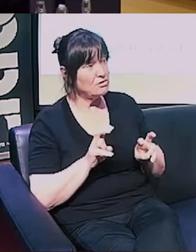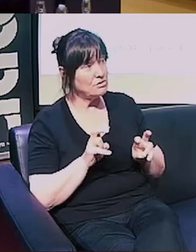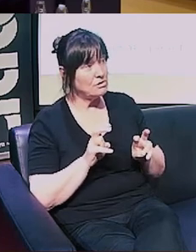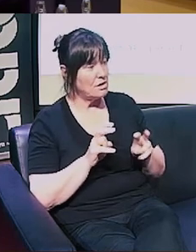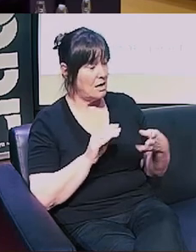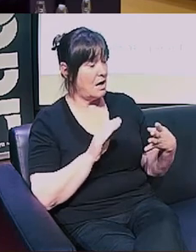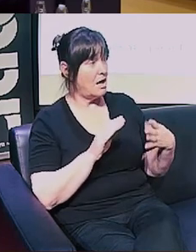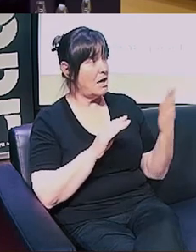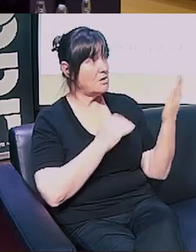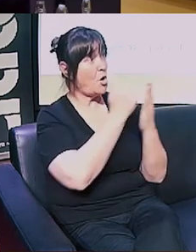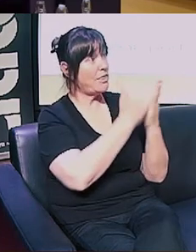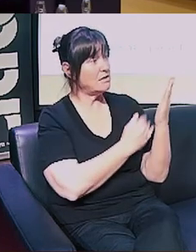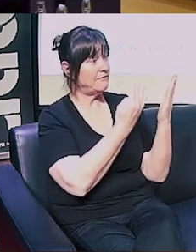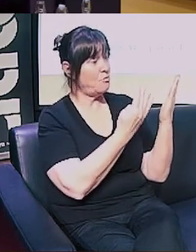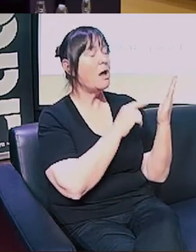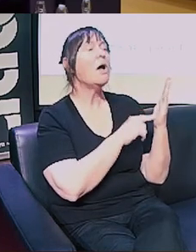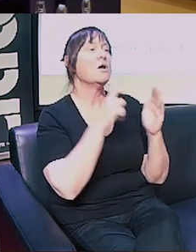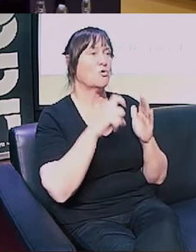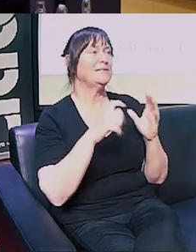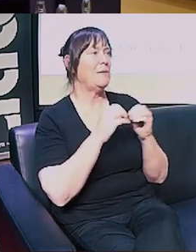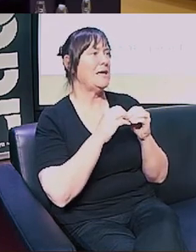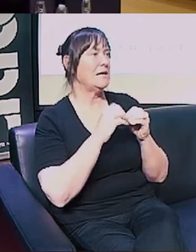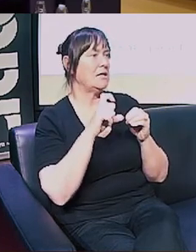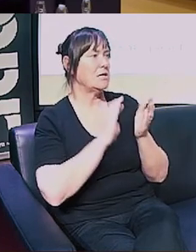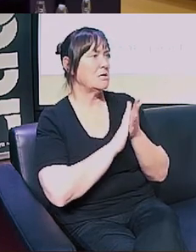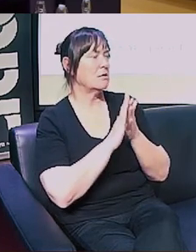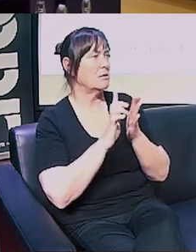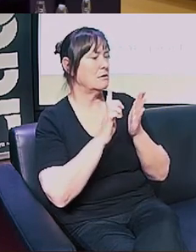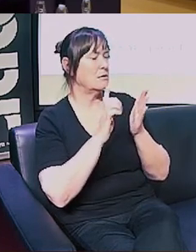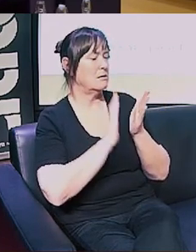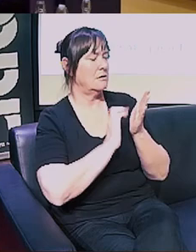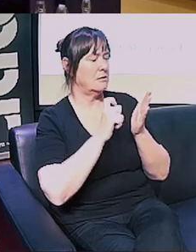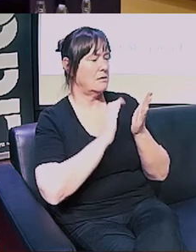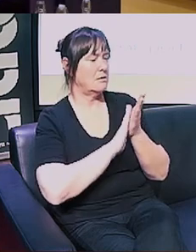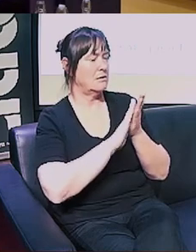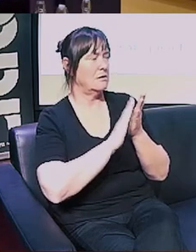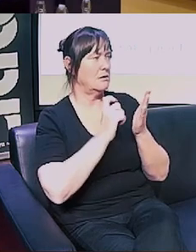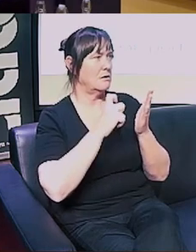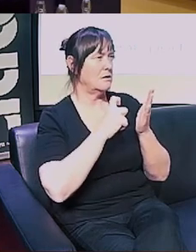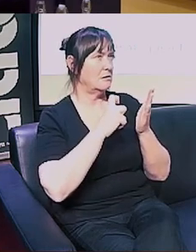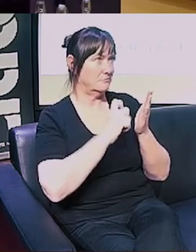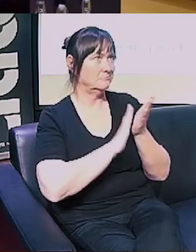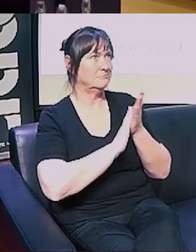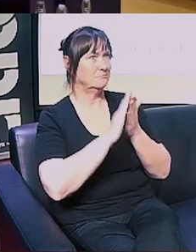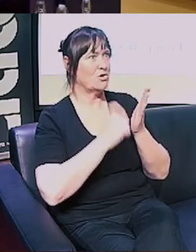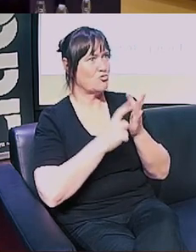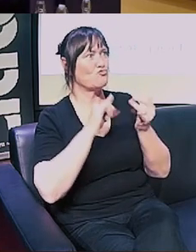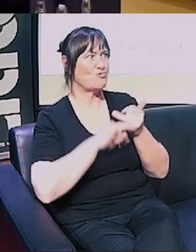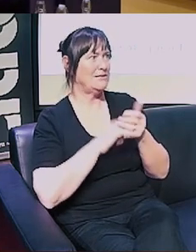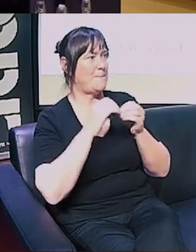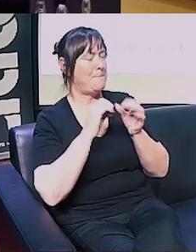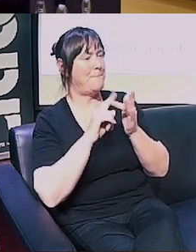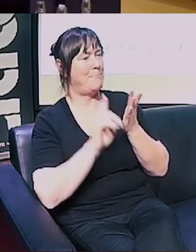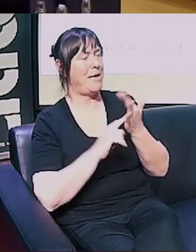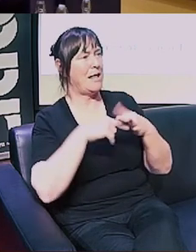And number four? Number four, Chris Bailey. He wants to bring back charter schools and he's an educator and a small business owner himself.